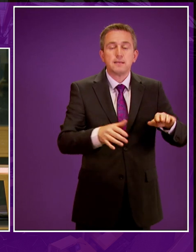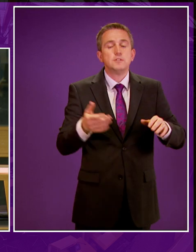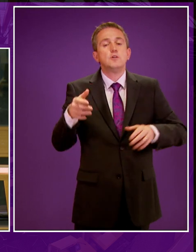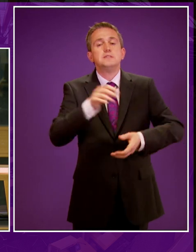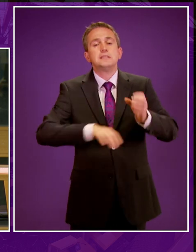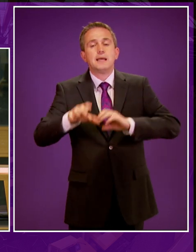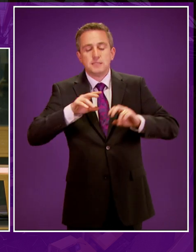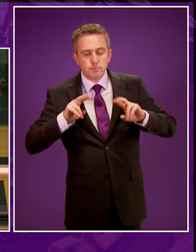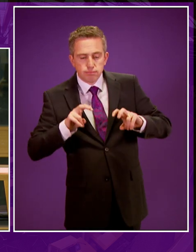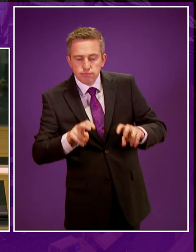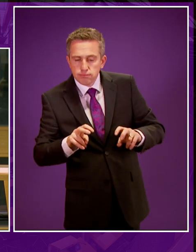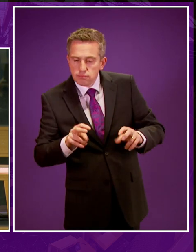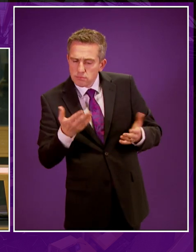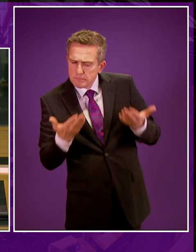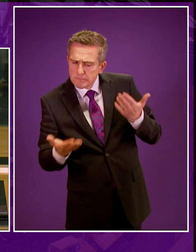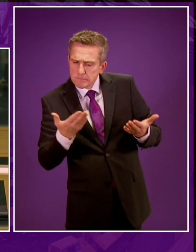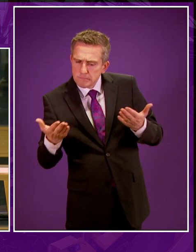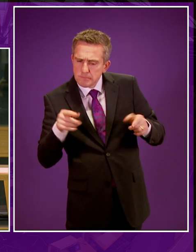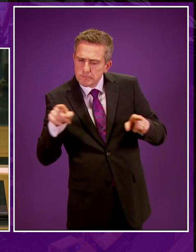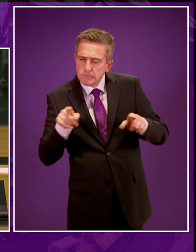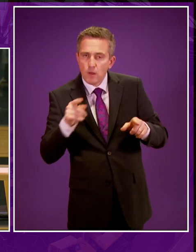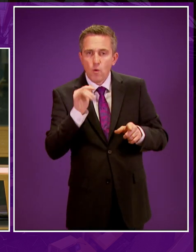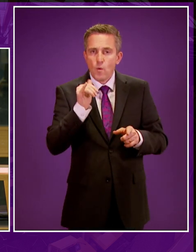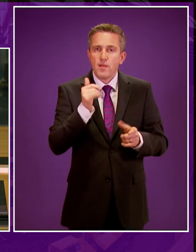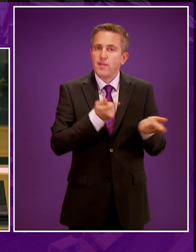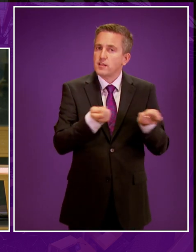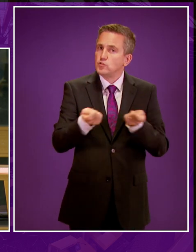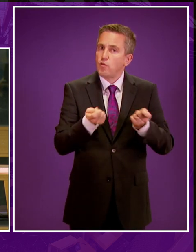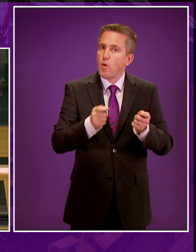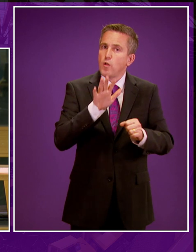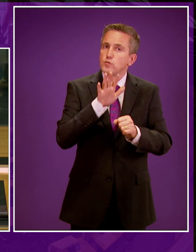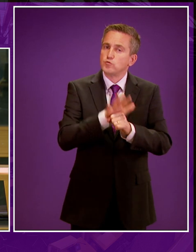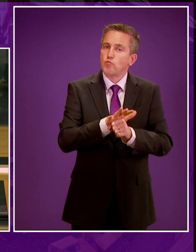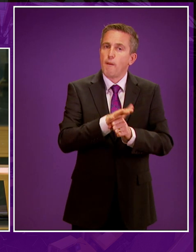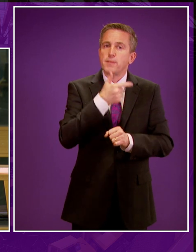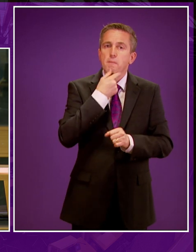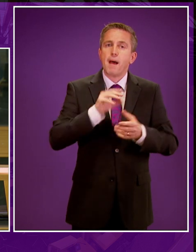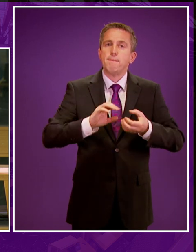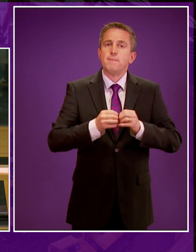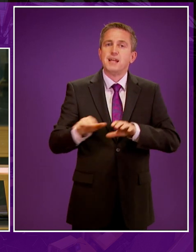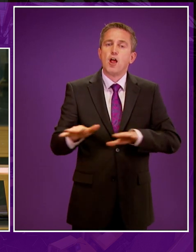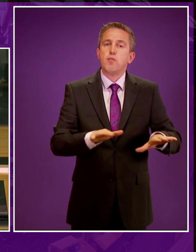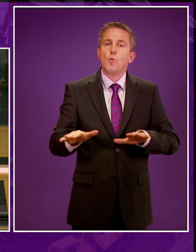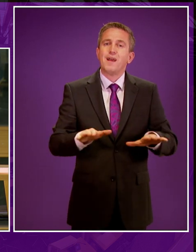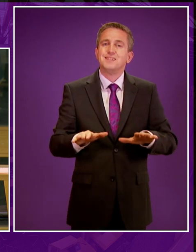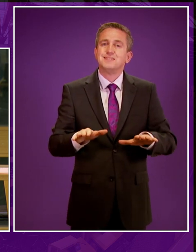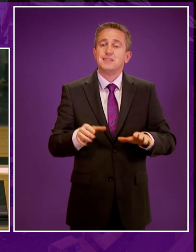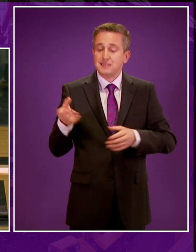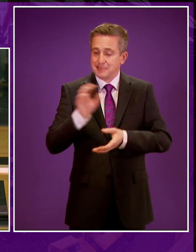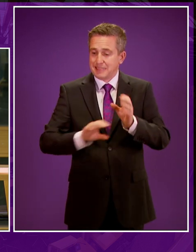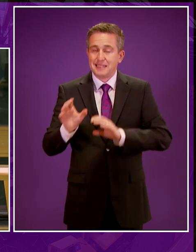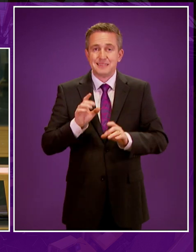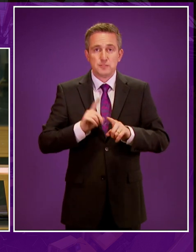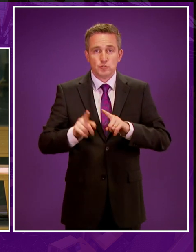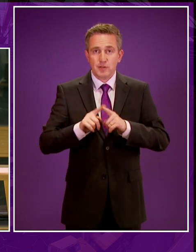examining that if the variables were changed, whether they could control or stop the man-made earthquakes. The scientists were trying to control the